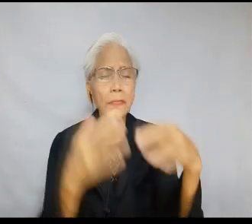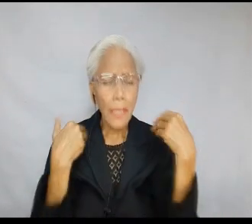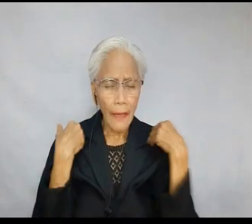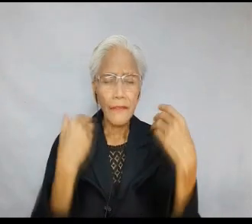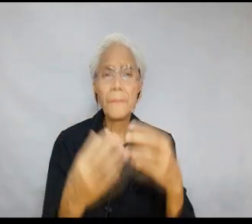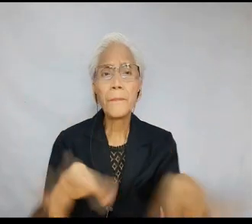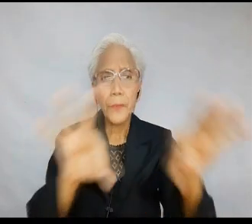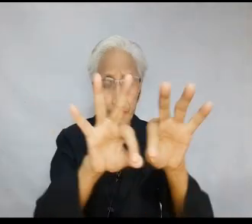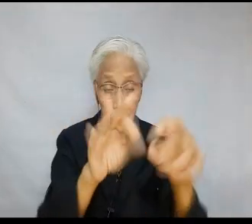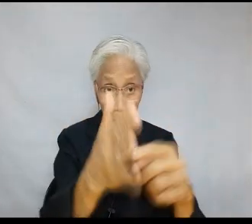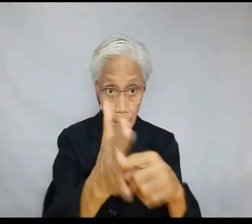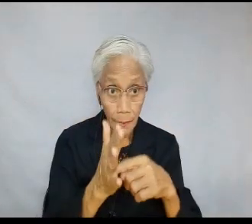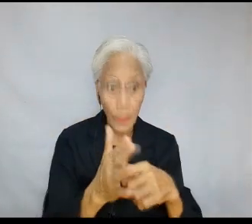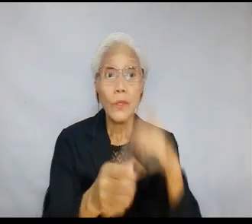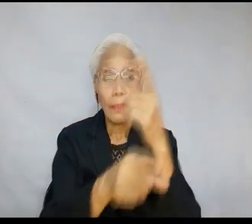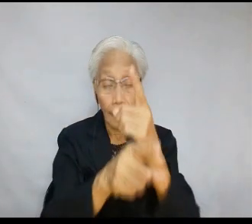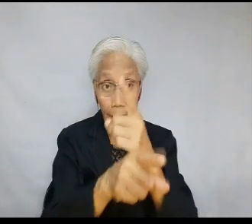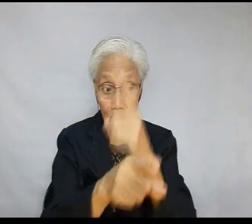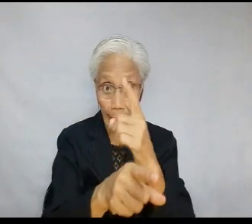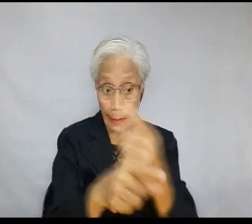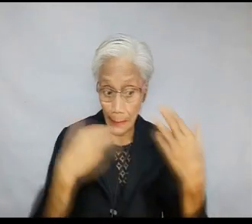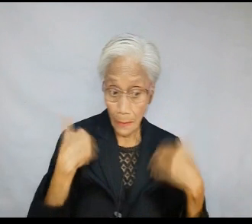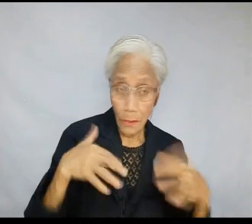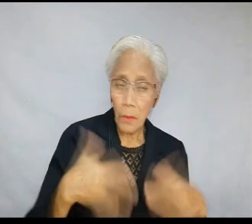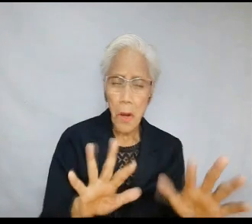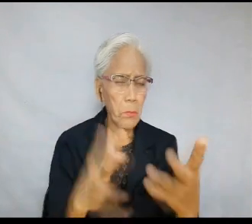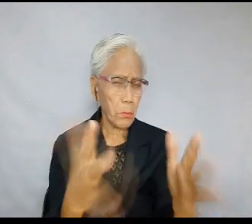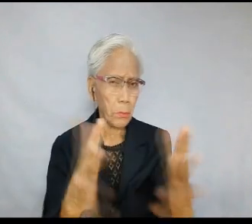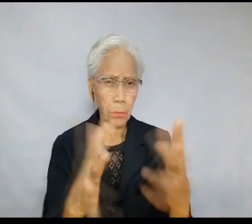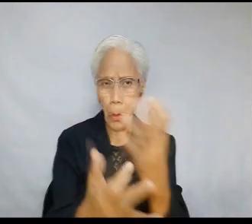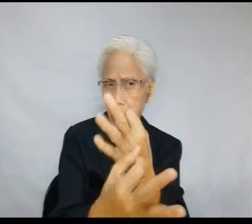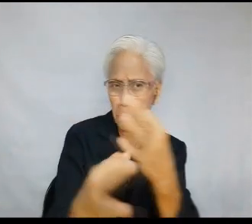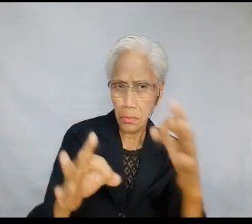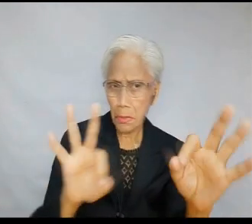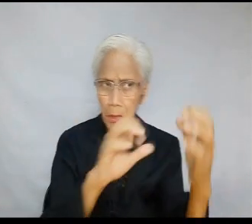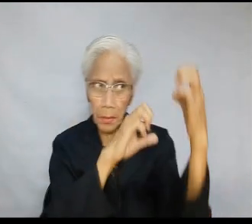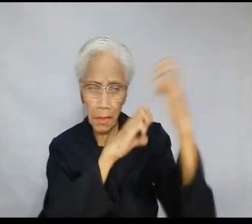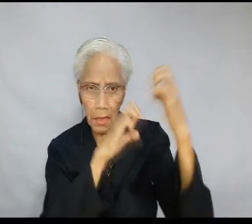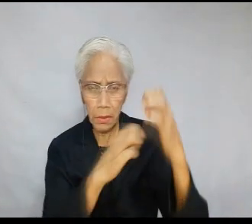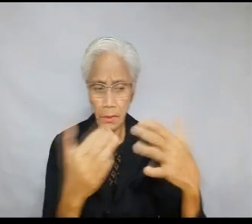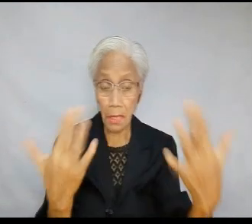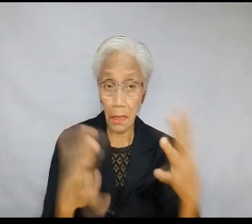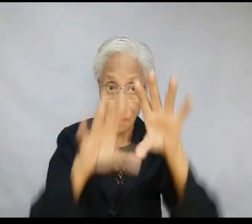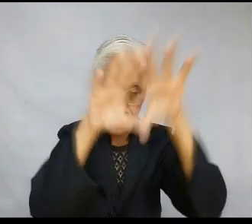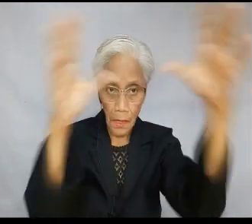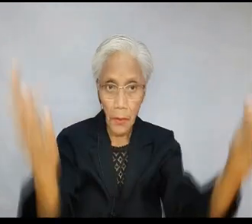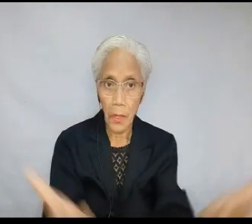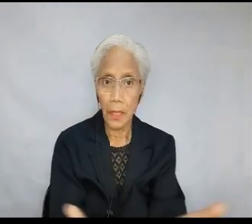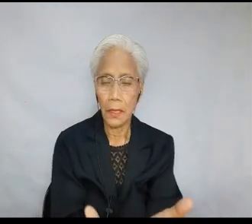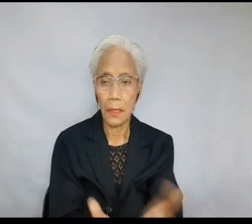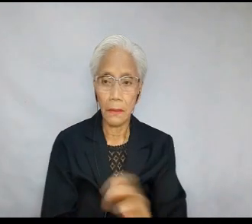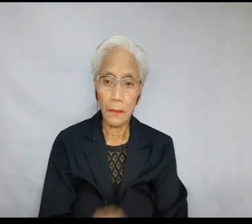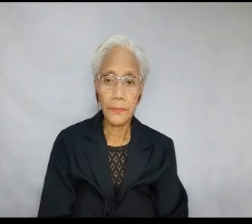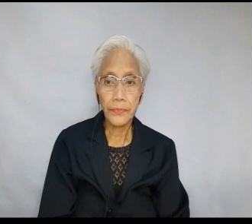open invitation has a most important requirement. Our proper garment. There are no exceptions and exemptions to this rule.